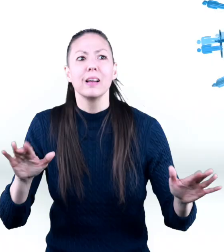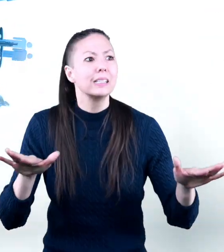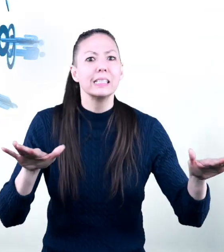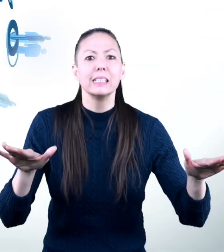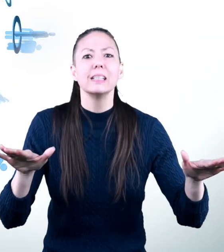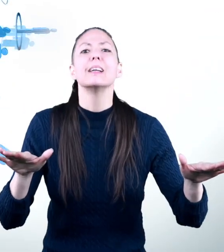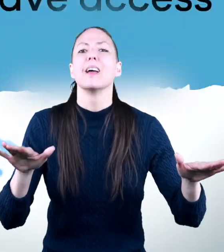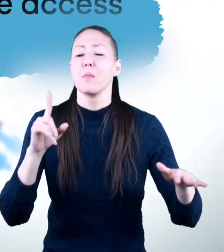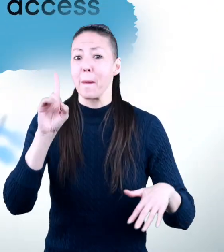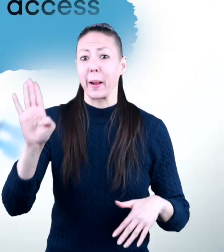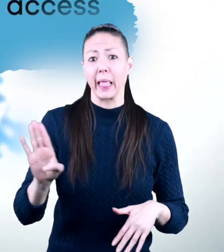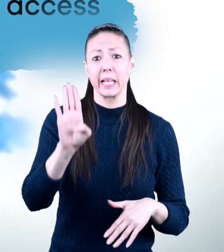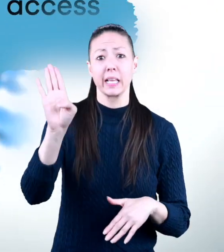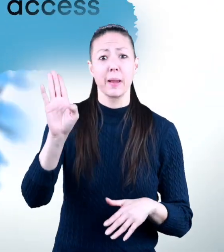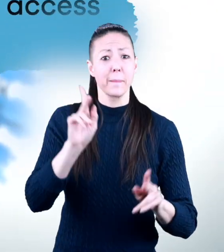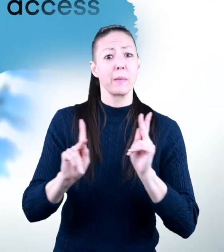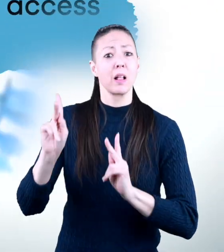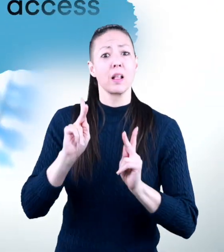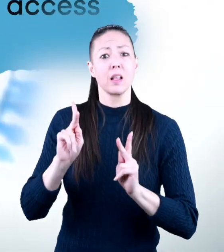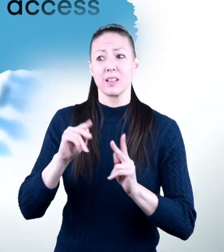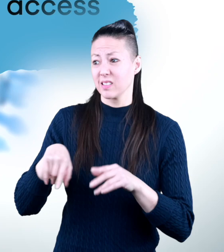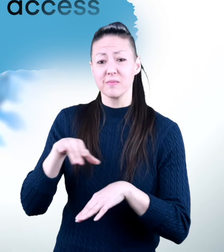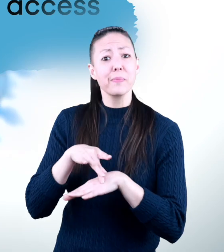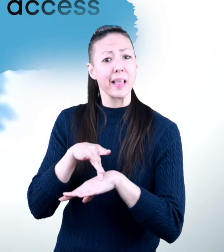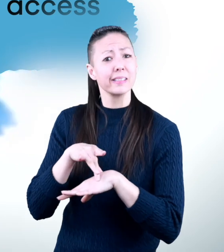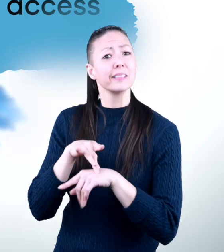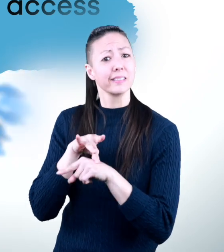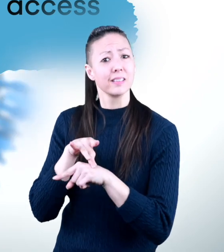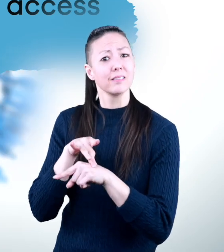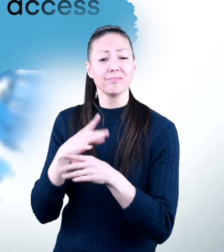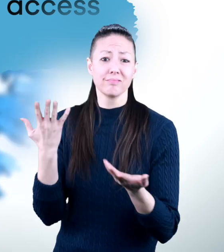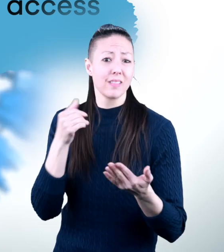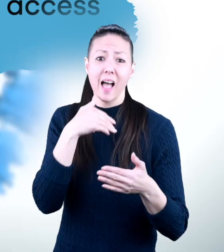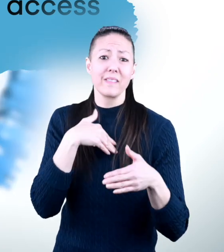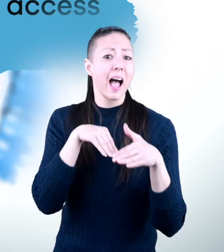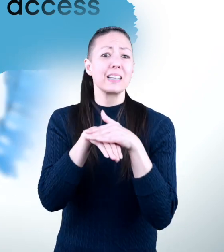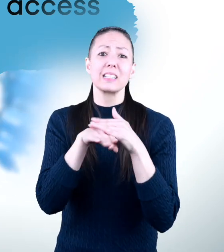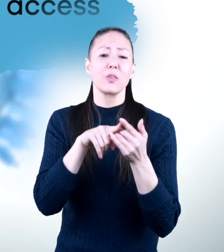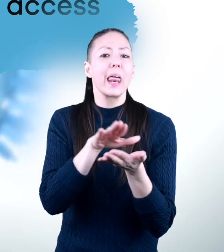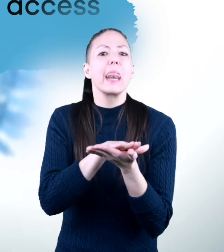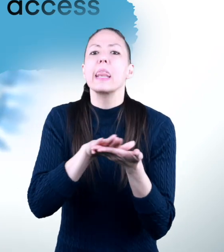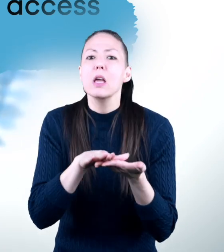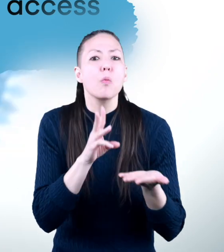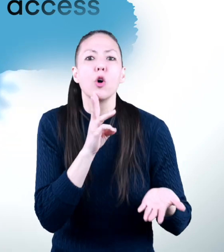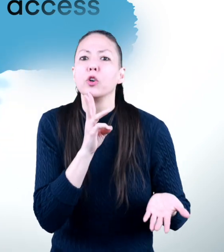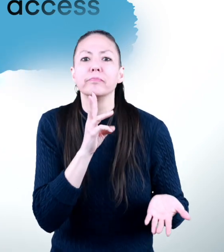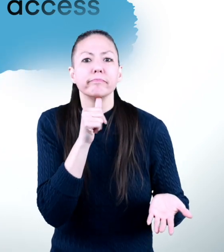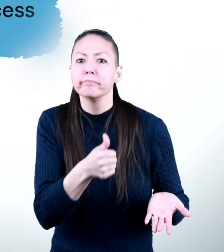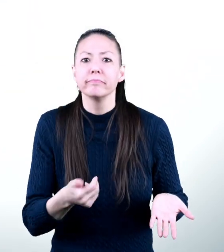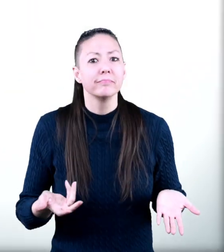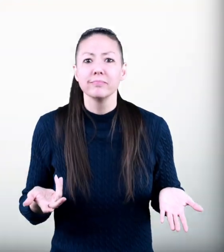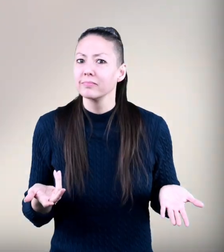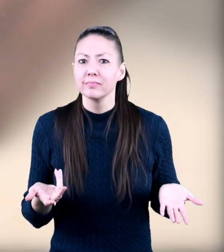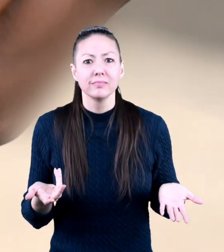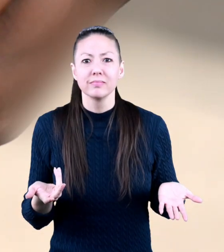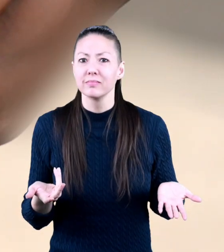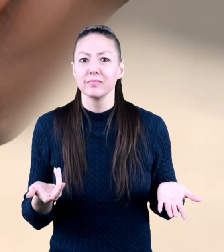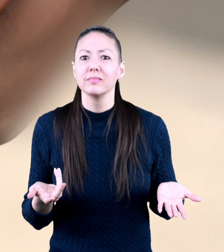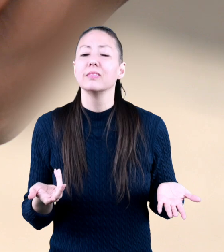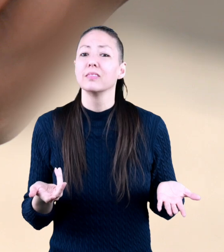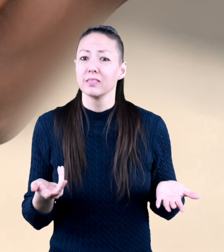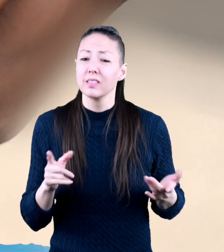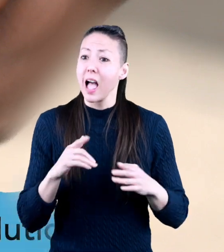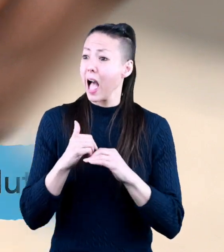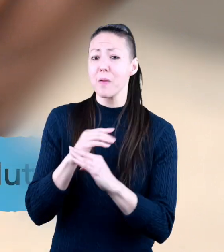drink over 1 billion people on our planet do not have access to clean water sources